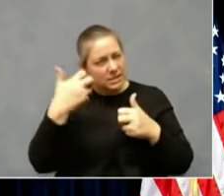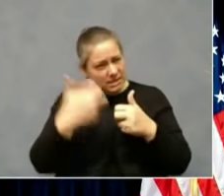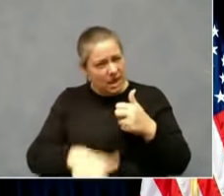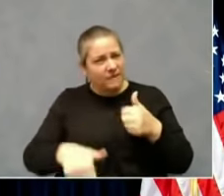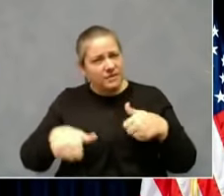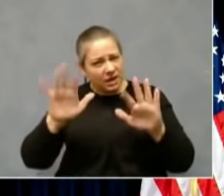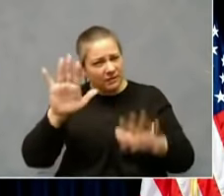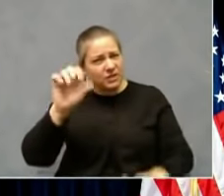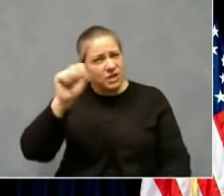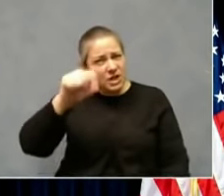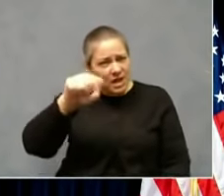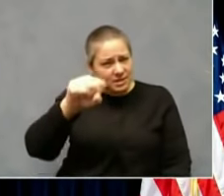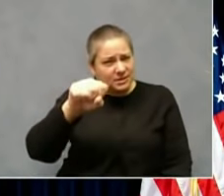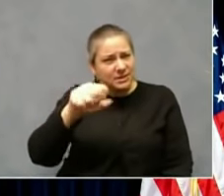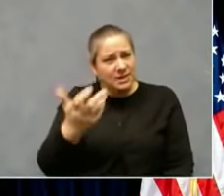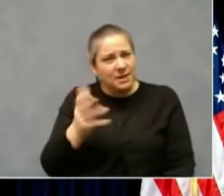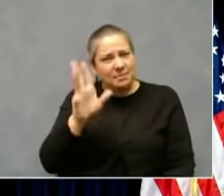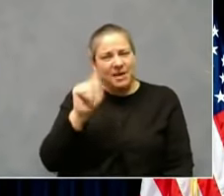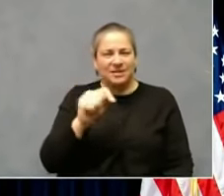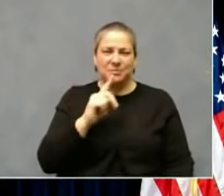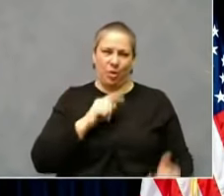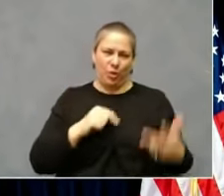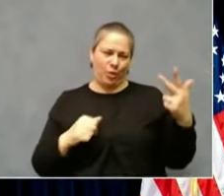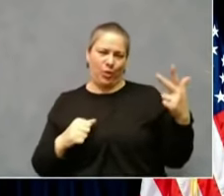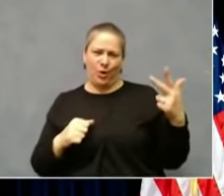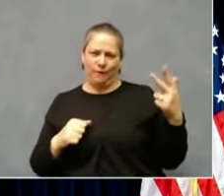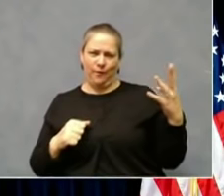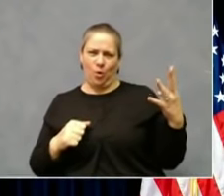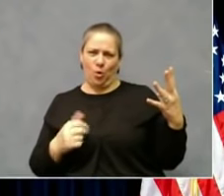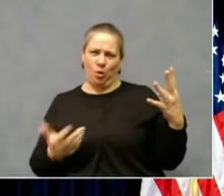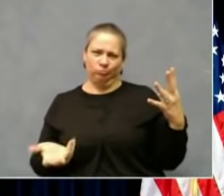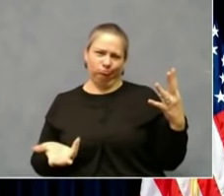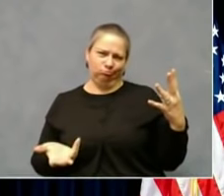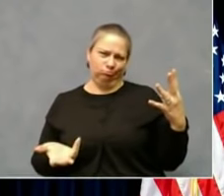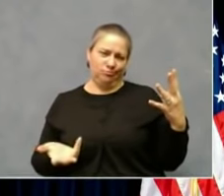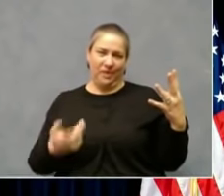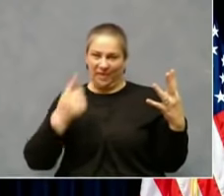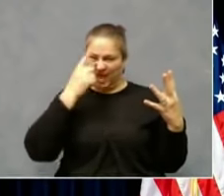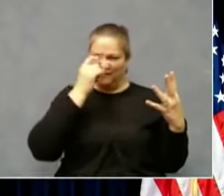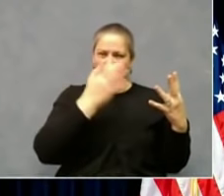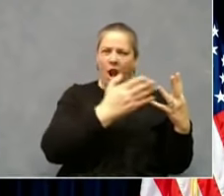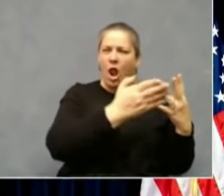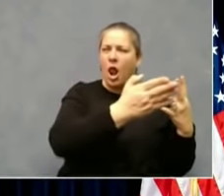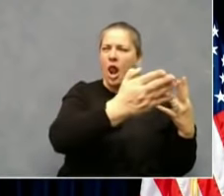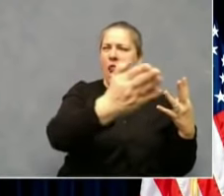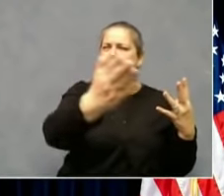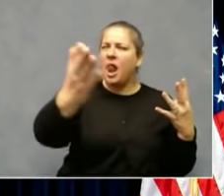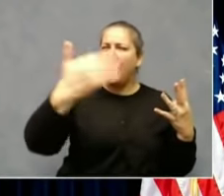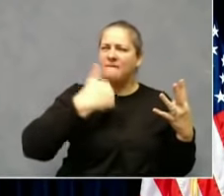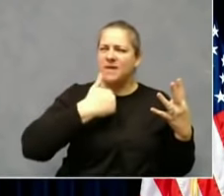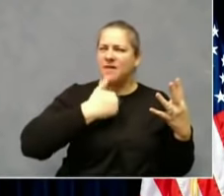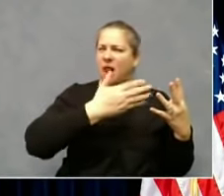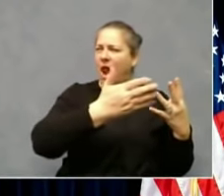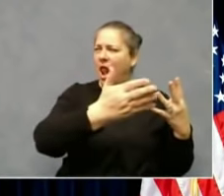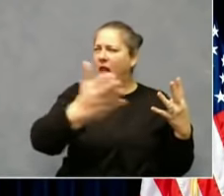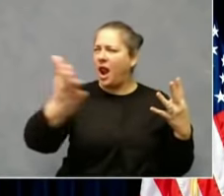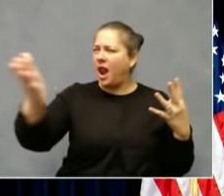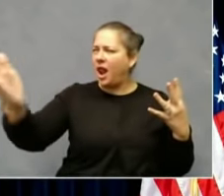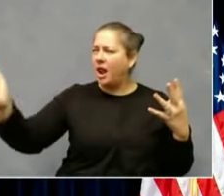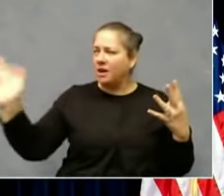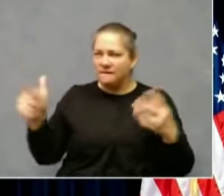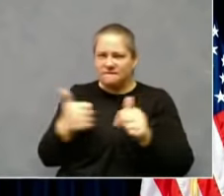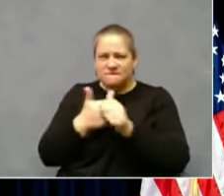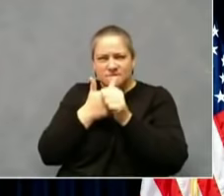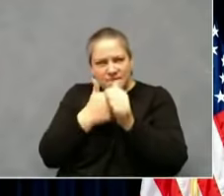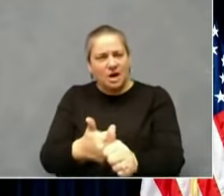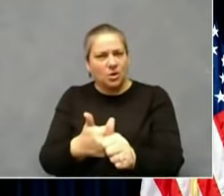talking about three, four. Think about everybody out there that is doing it right. I mean, I don't think the